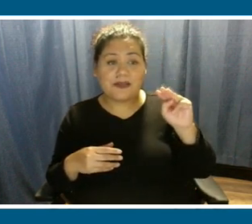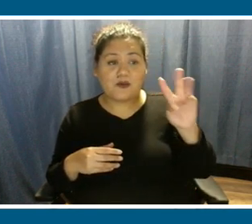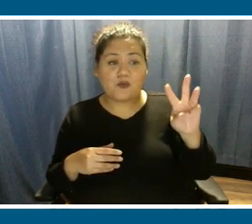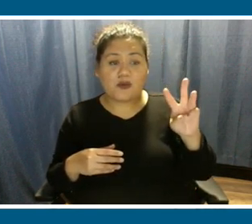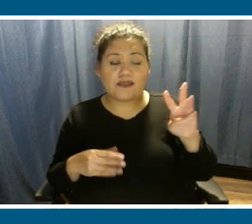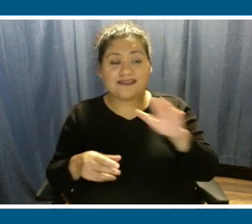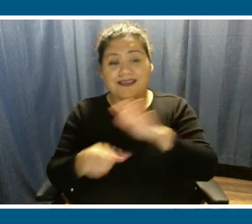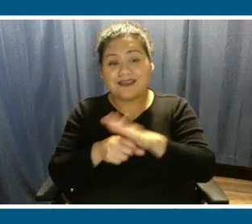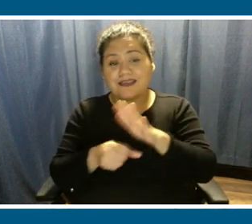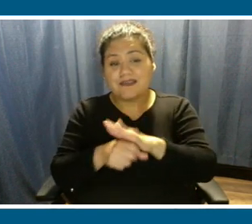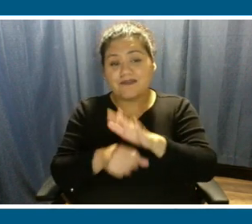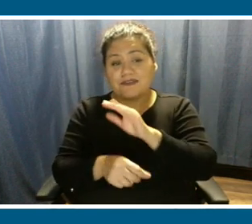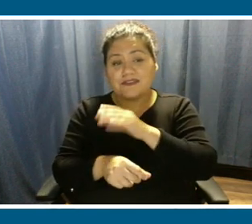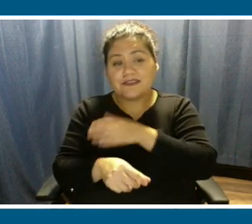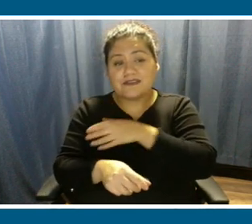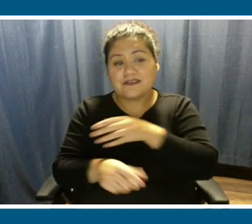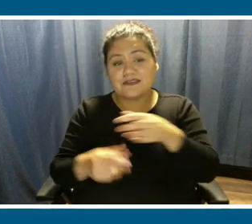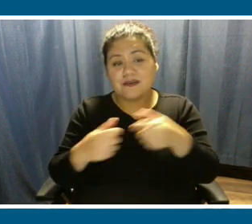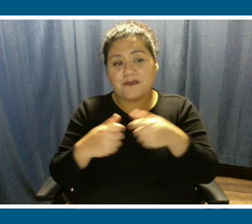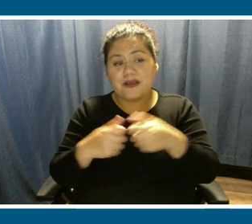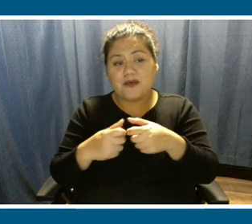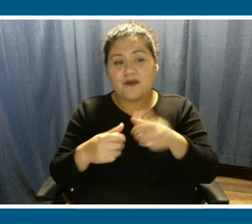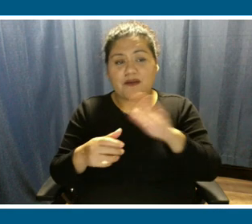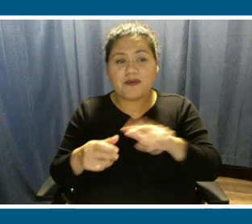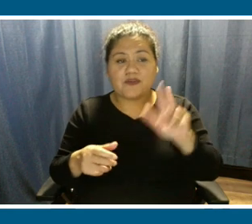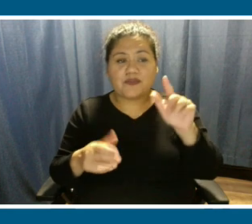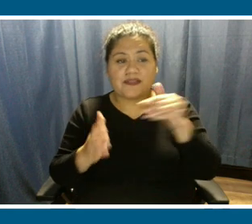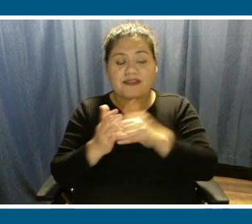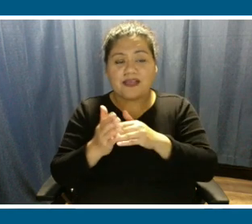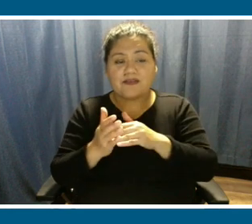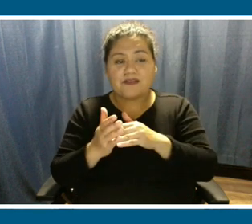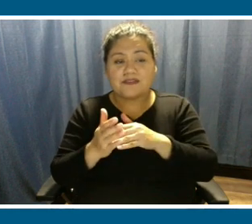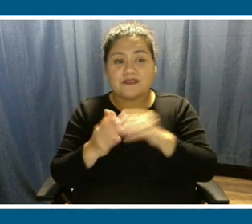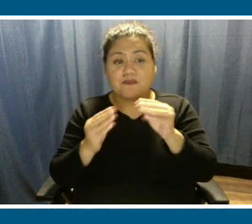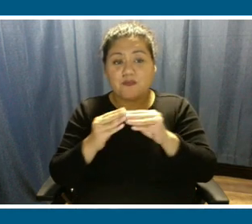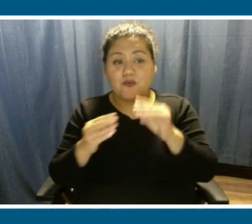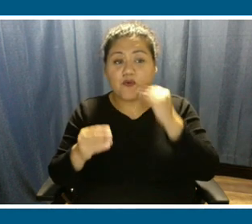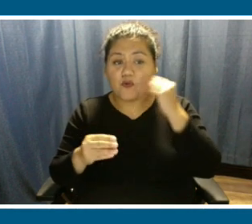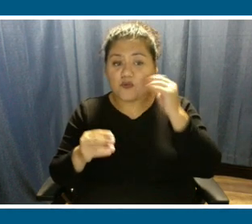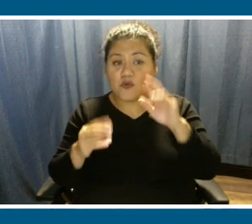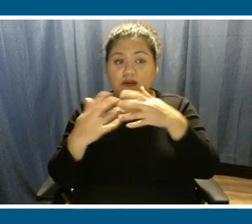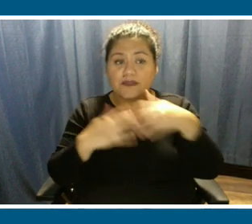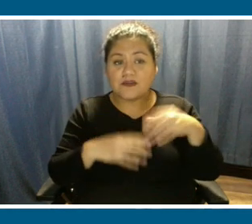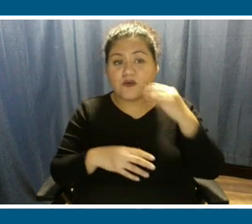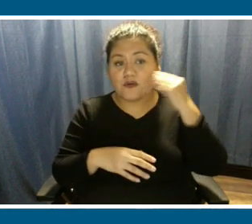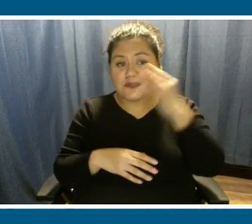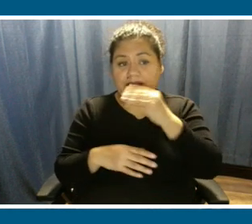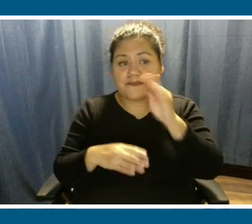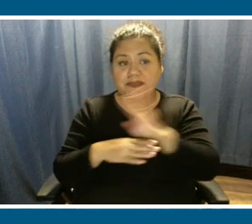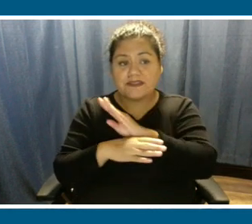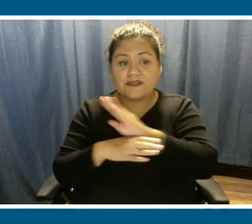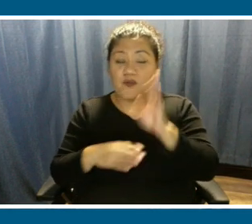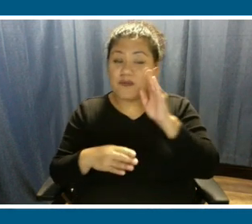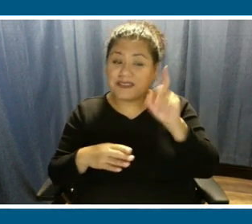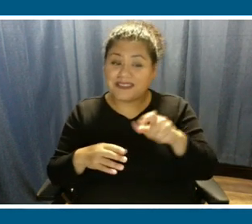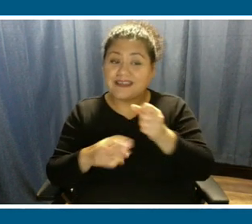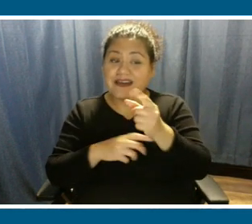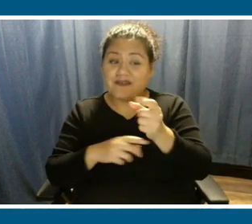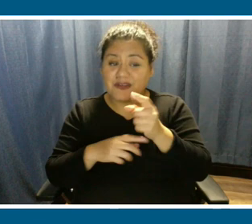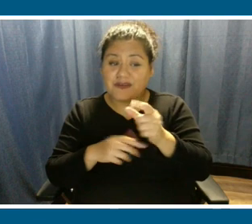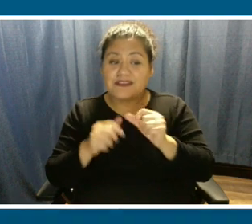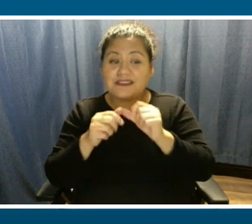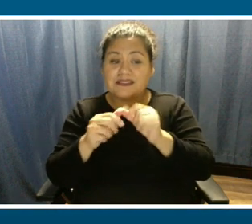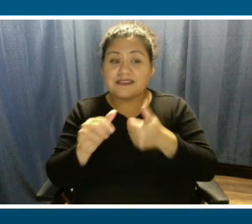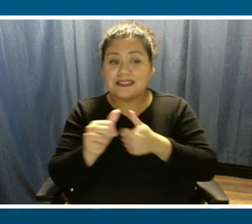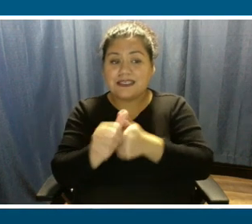power about 23,000 additional homes or some combination of homes and businesses, will be needed each year to keep up with